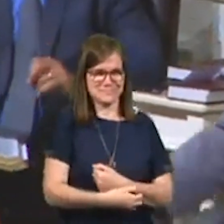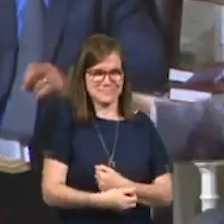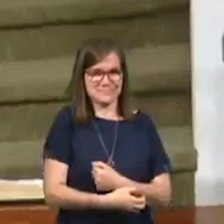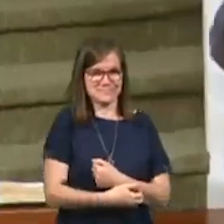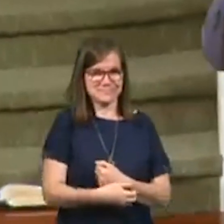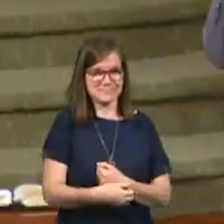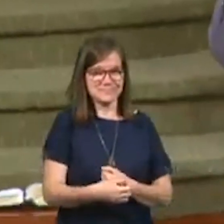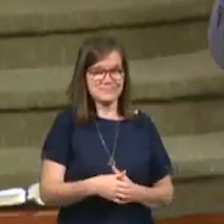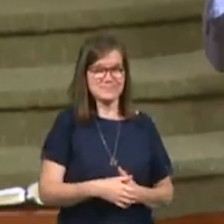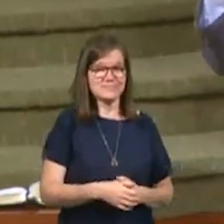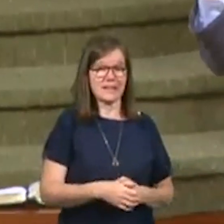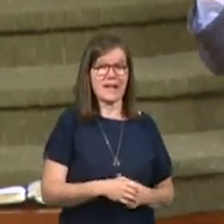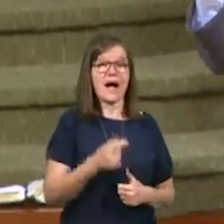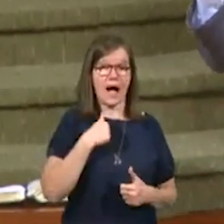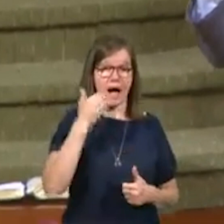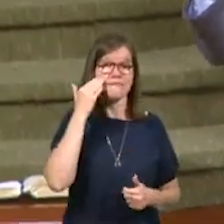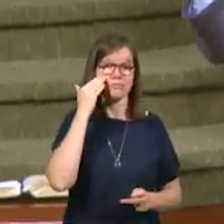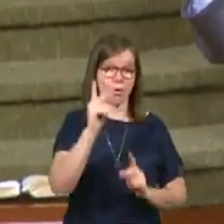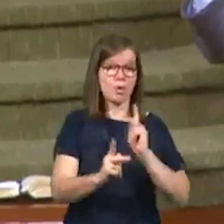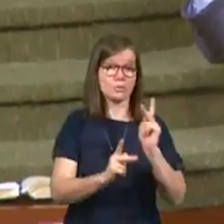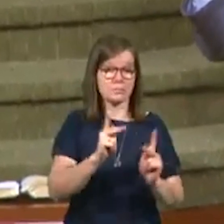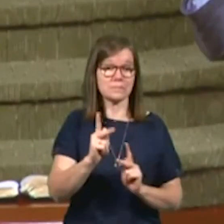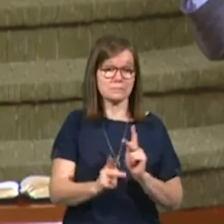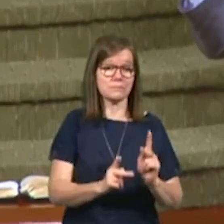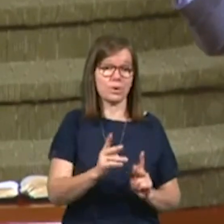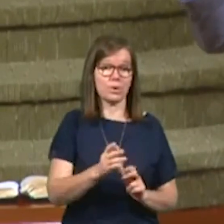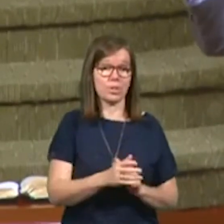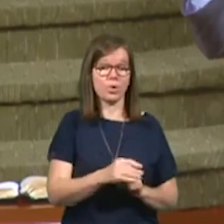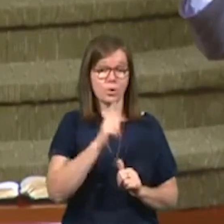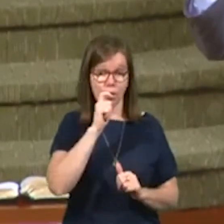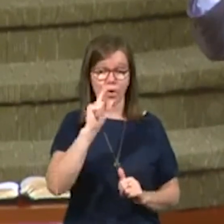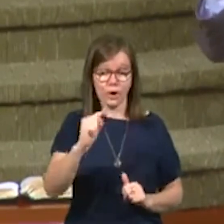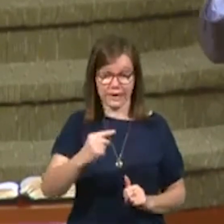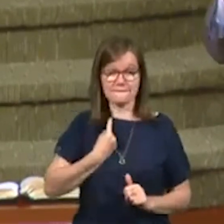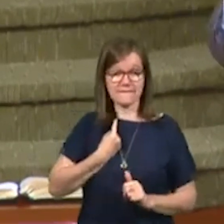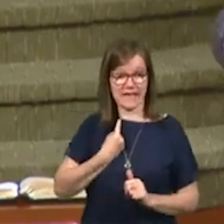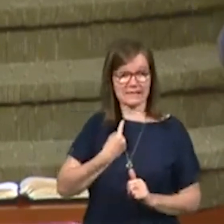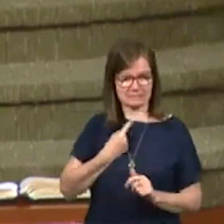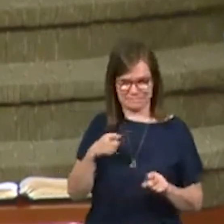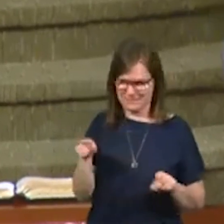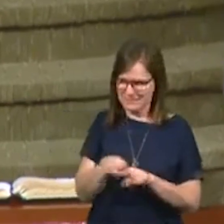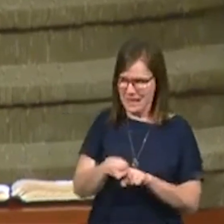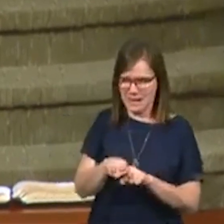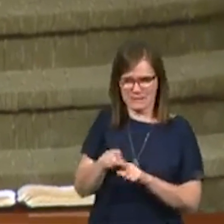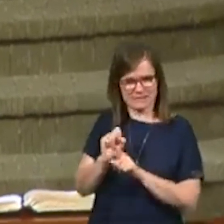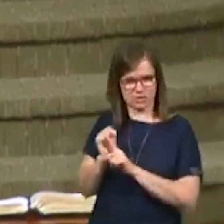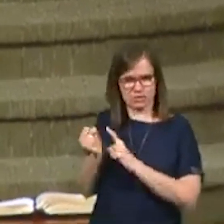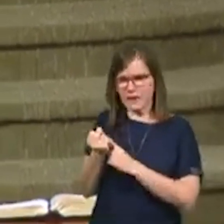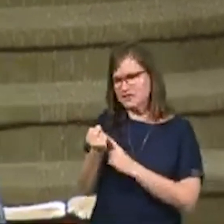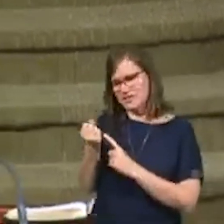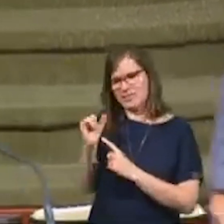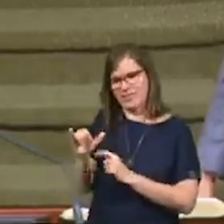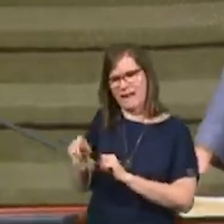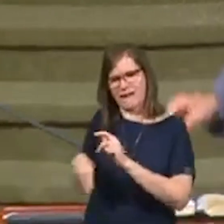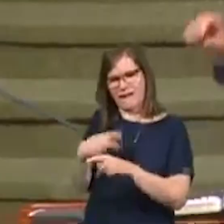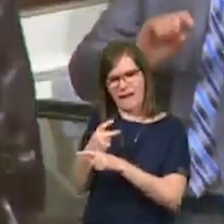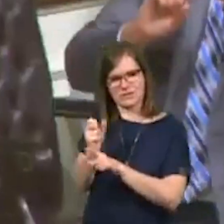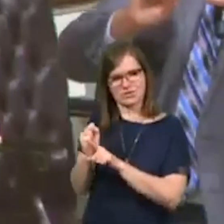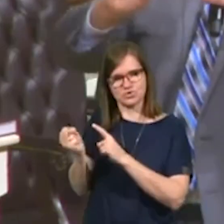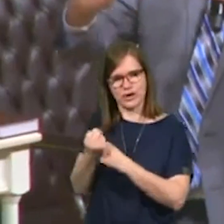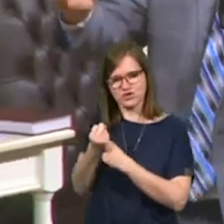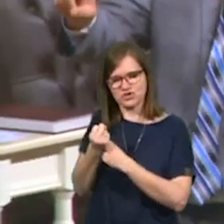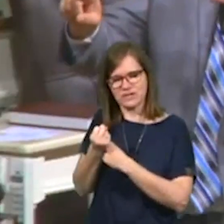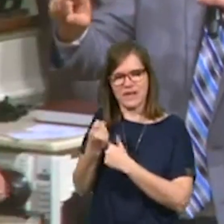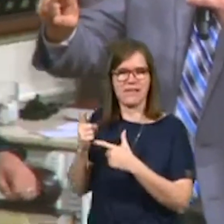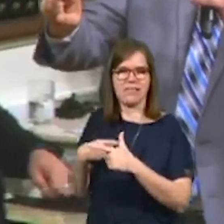You know what? I've known people that get offended over something just like that. Next thing you know,